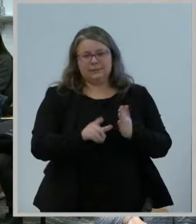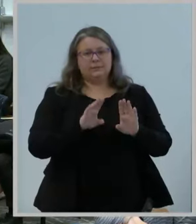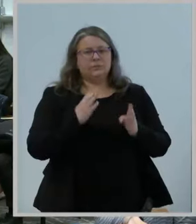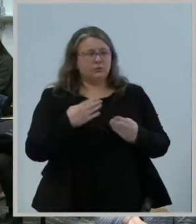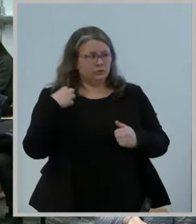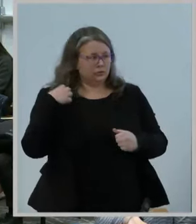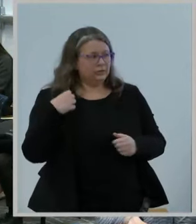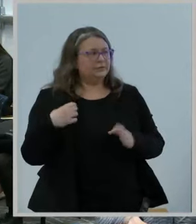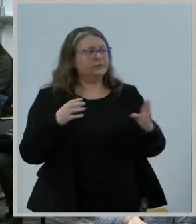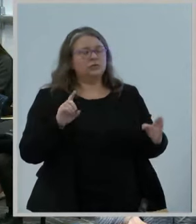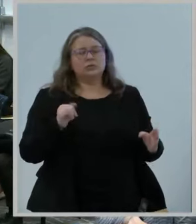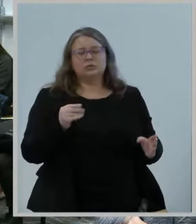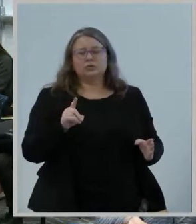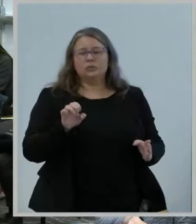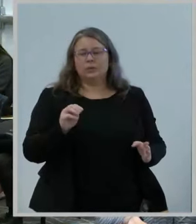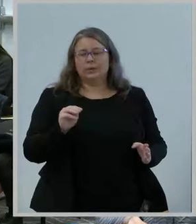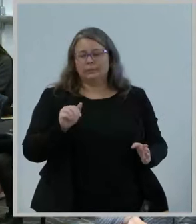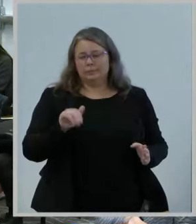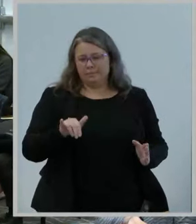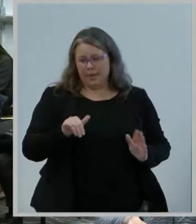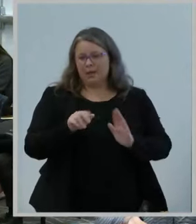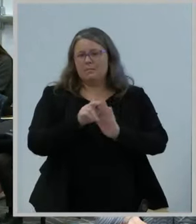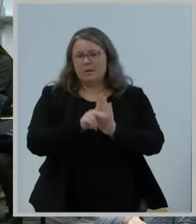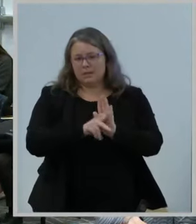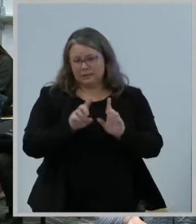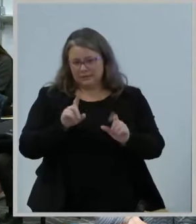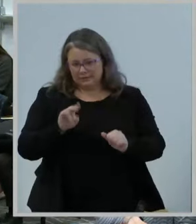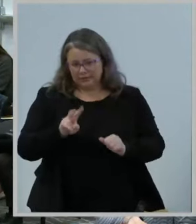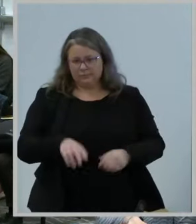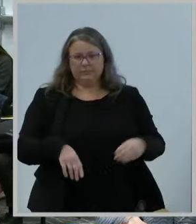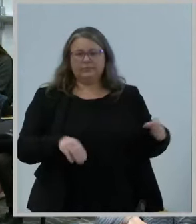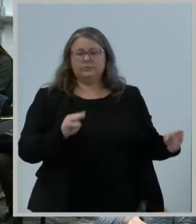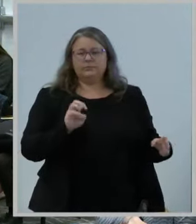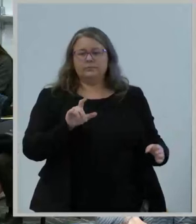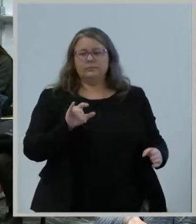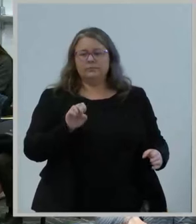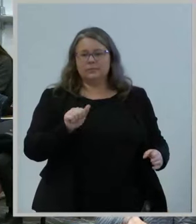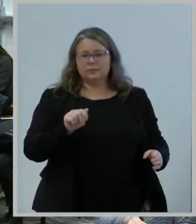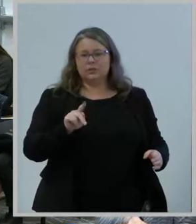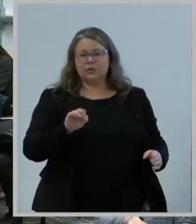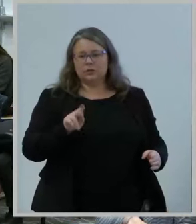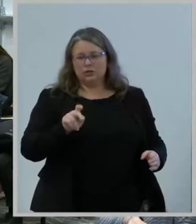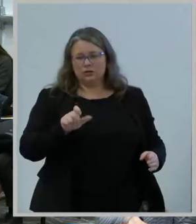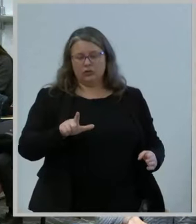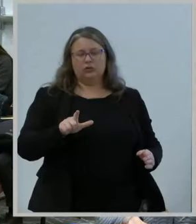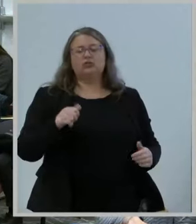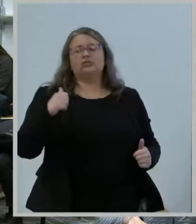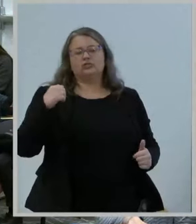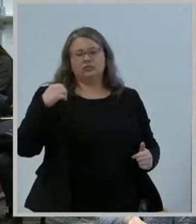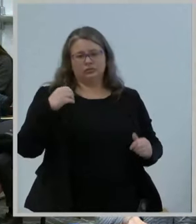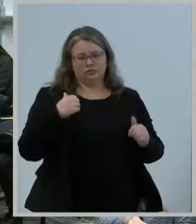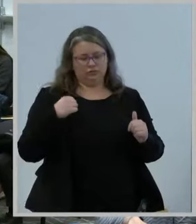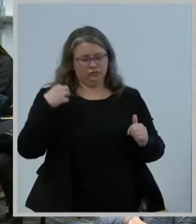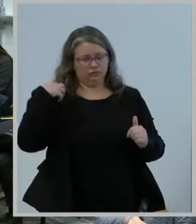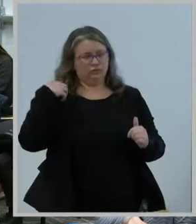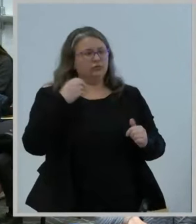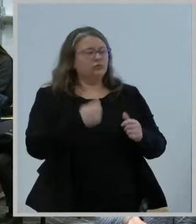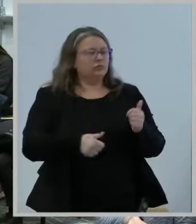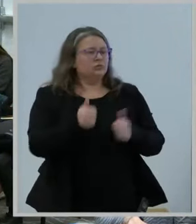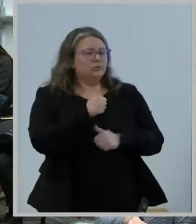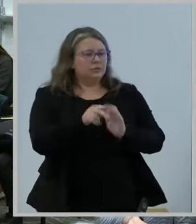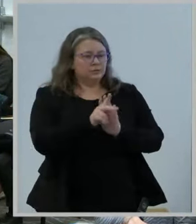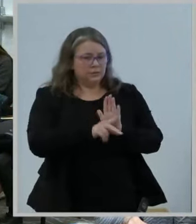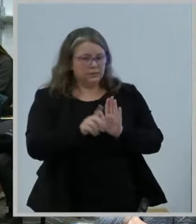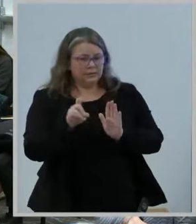Division, Melissa Kirkel, who is Deputy Chief of the Competition Policy Division, and Chris Laughlin, is also Deputy Chief in that division.